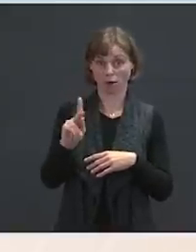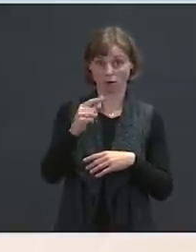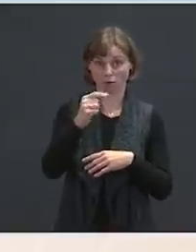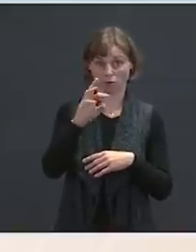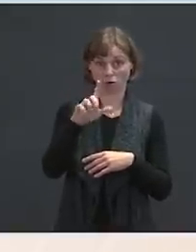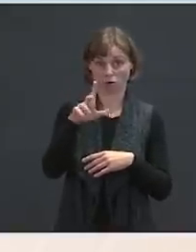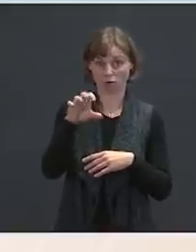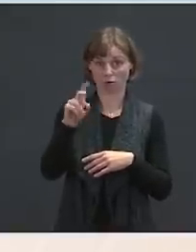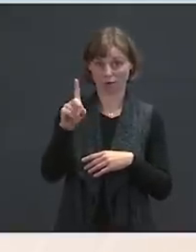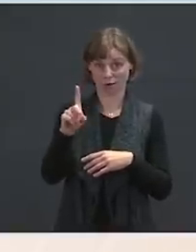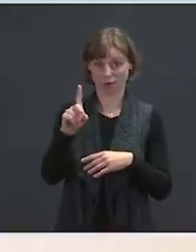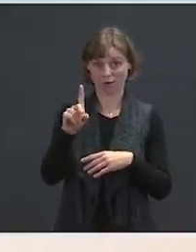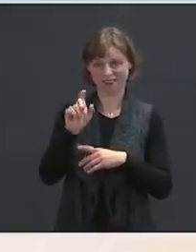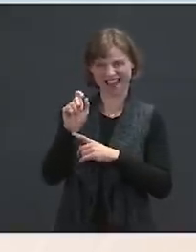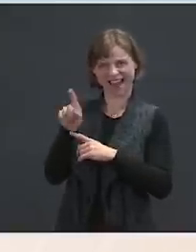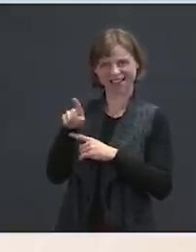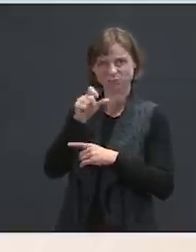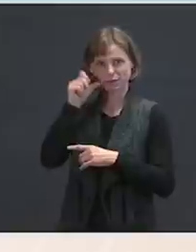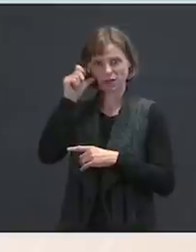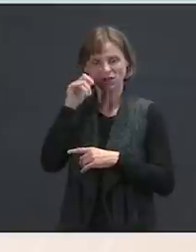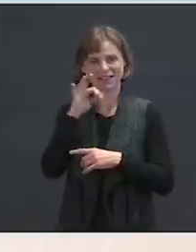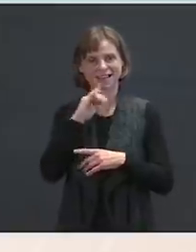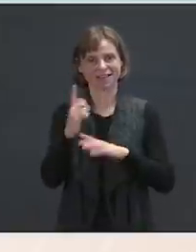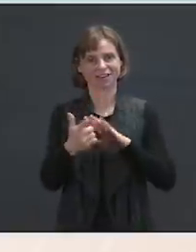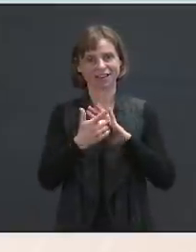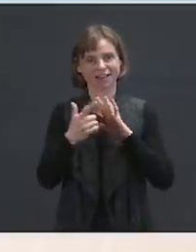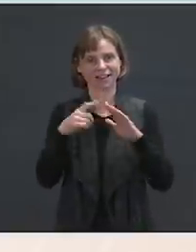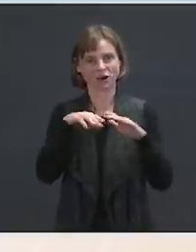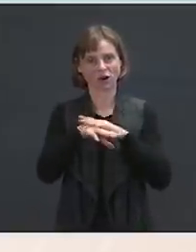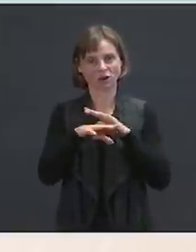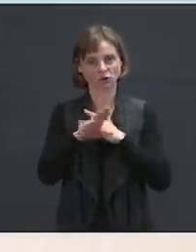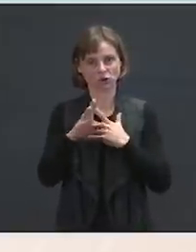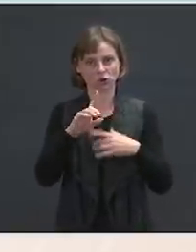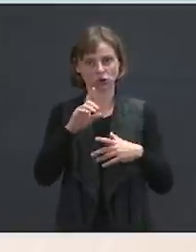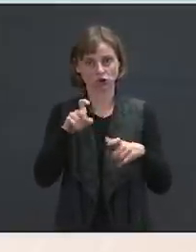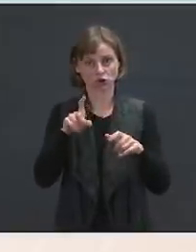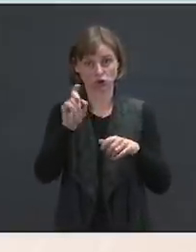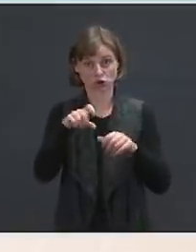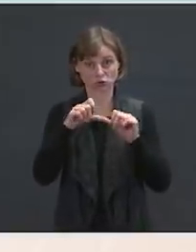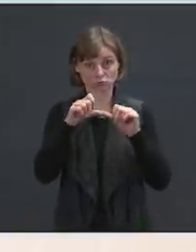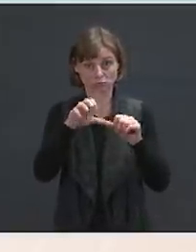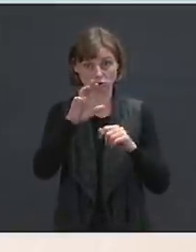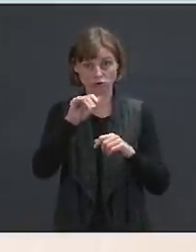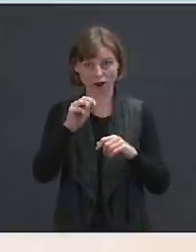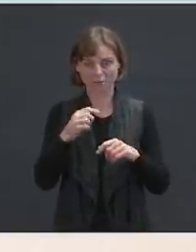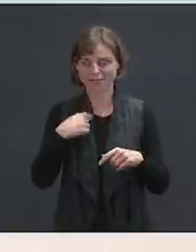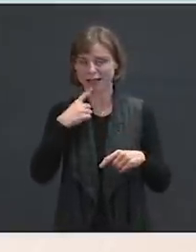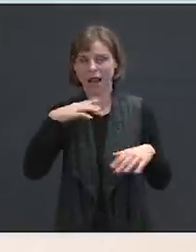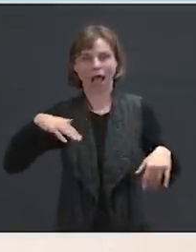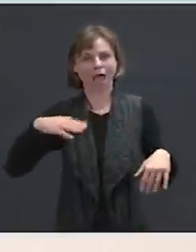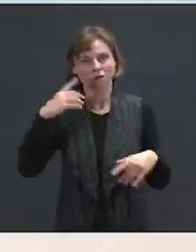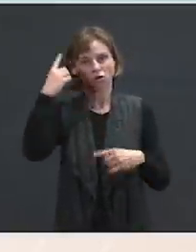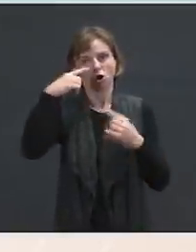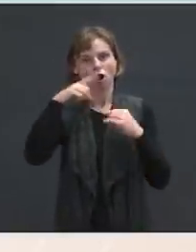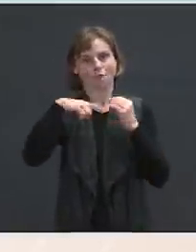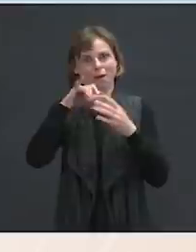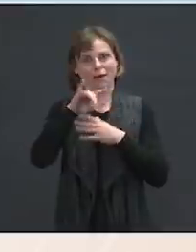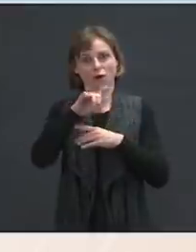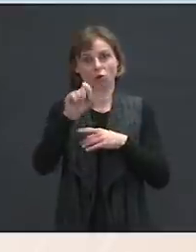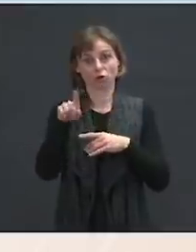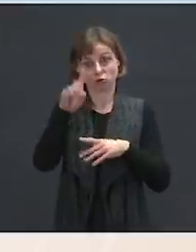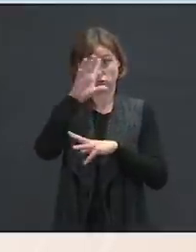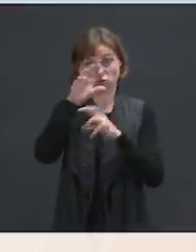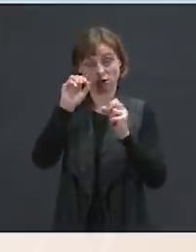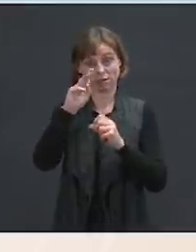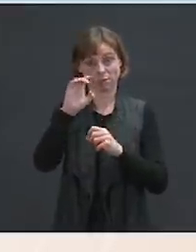illegal entry at the border should remain a crime, and he said, I haven't thought about that question. Does President Biden believe that illegal entry